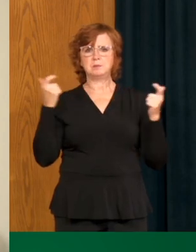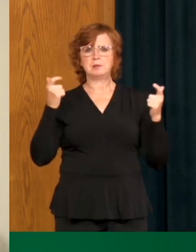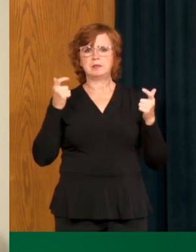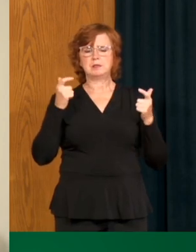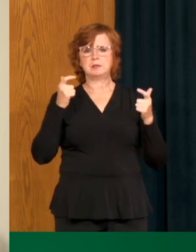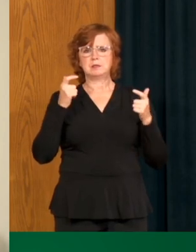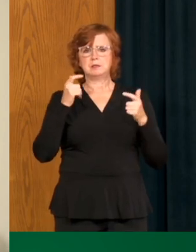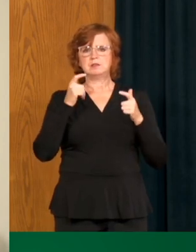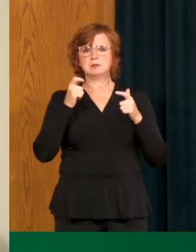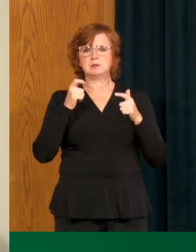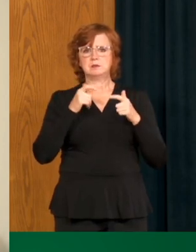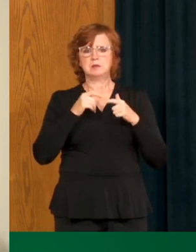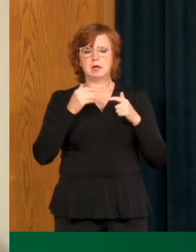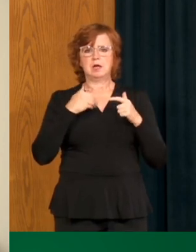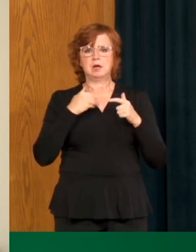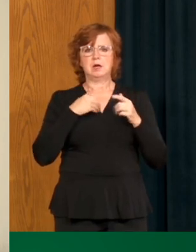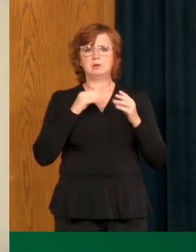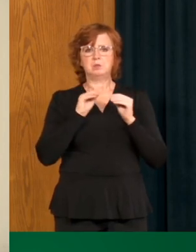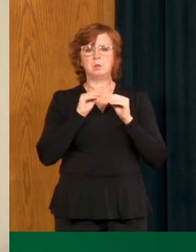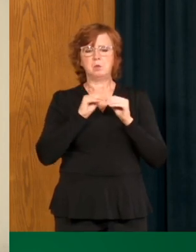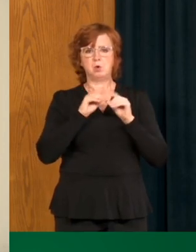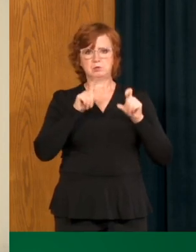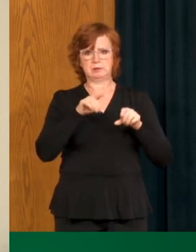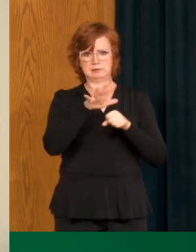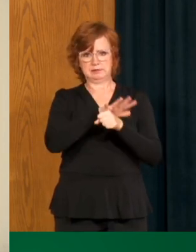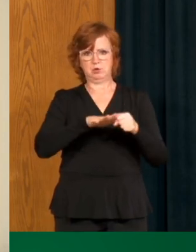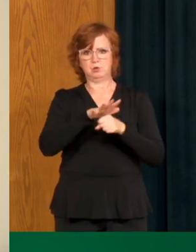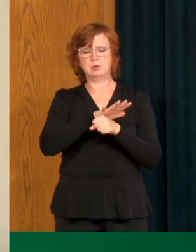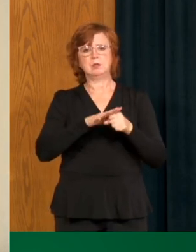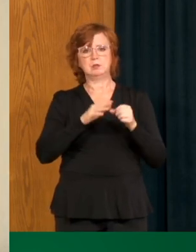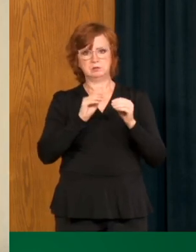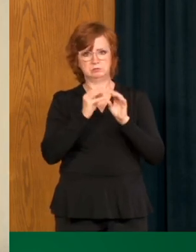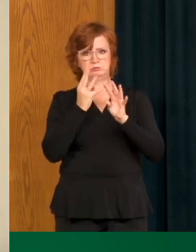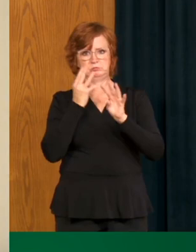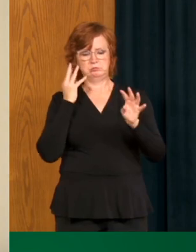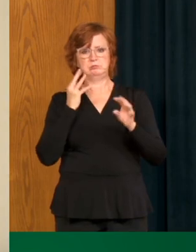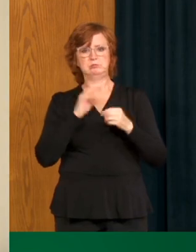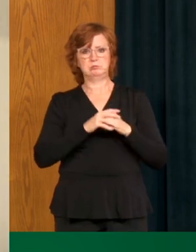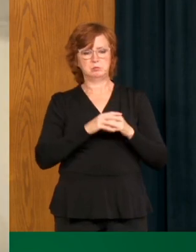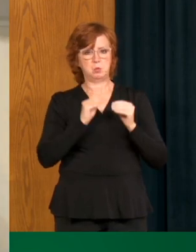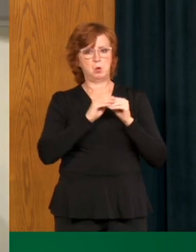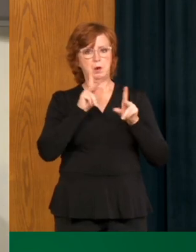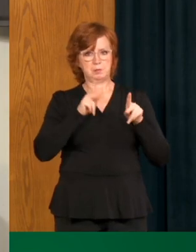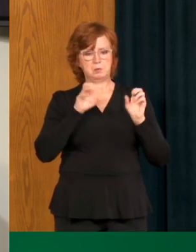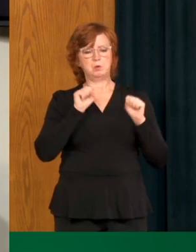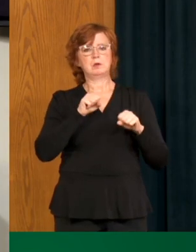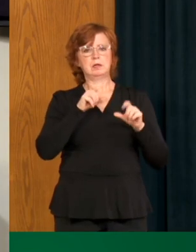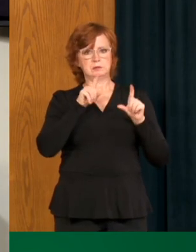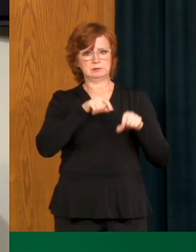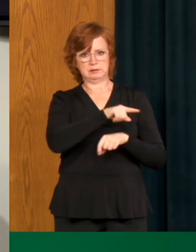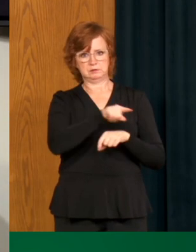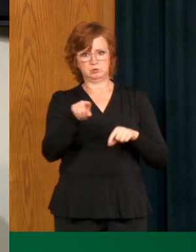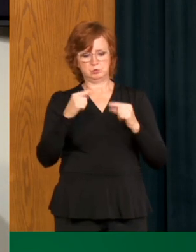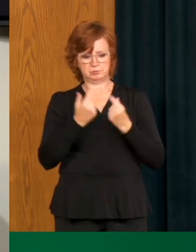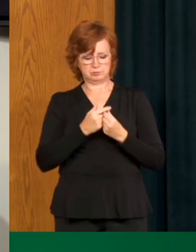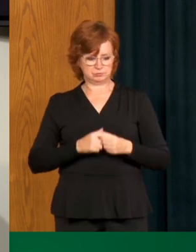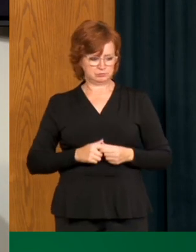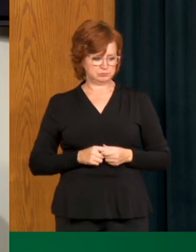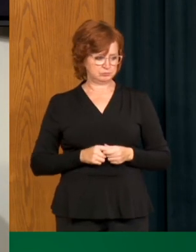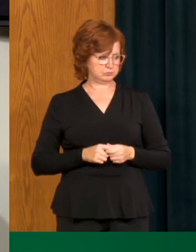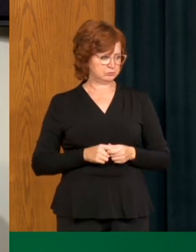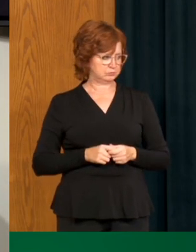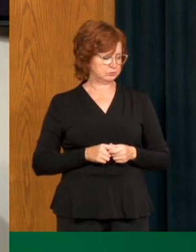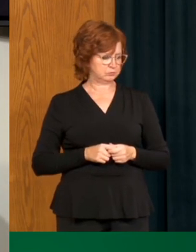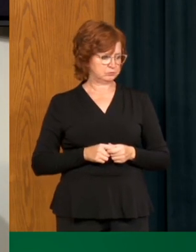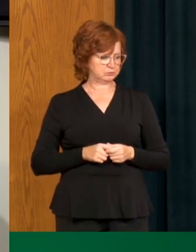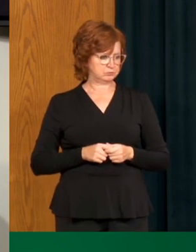in our larger centers as well. In addition to that, when we look at maybe at the higher level and more strategic